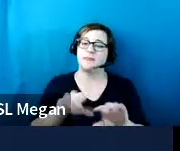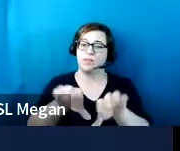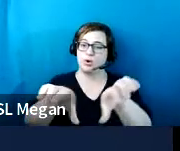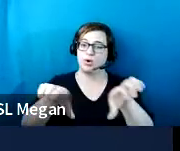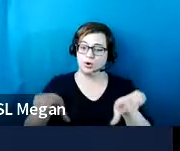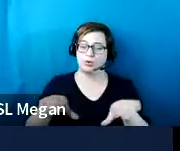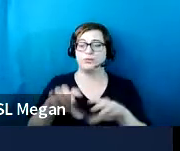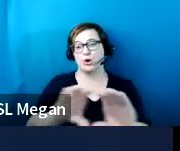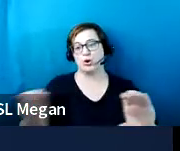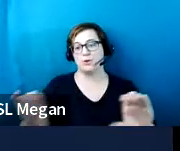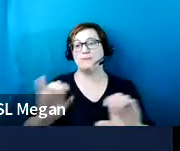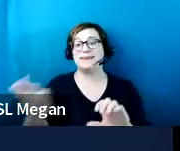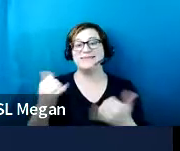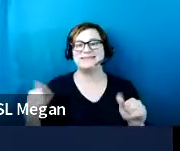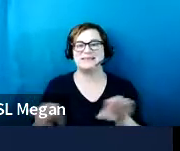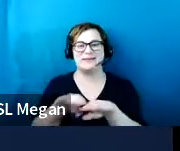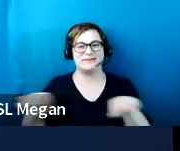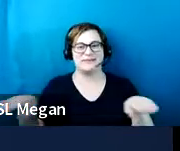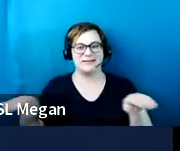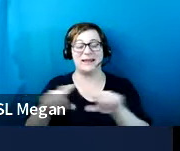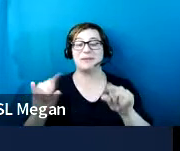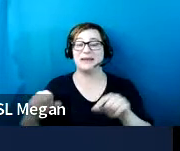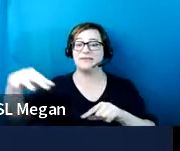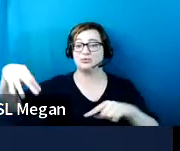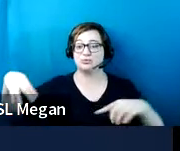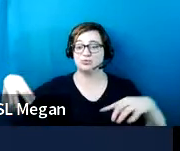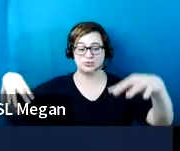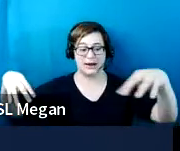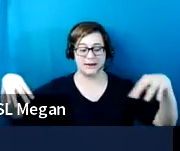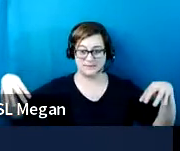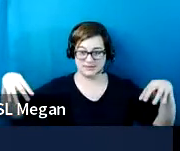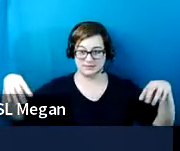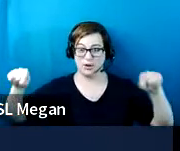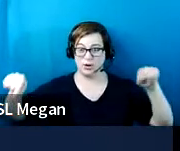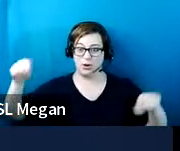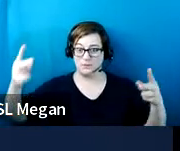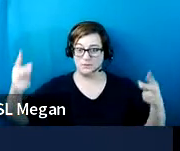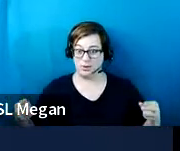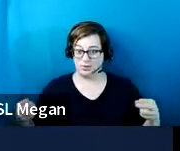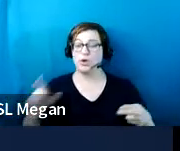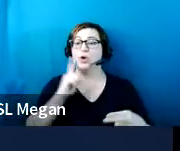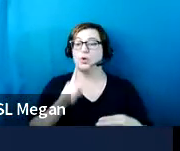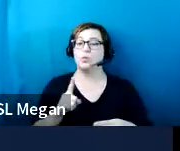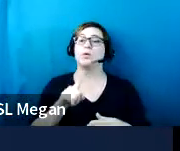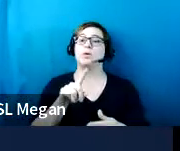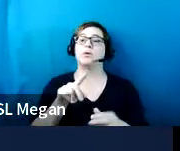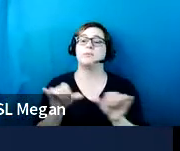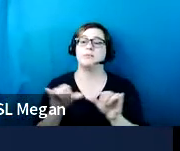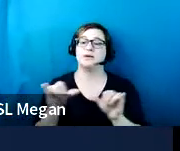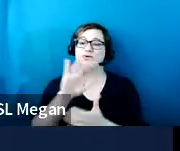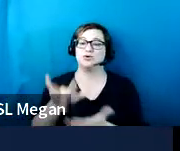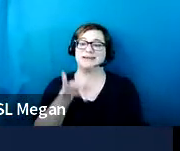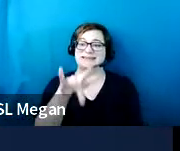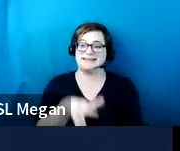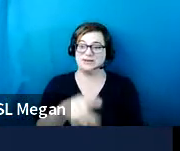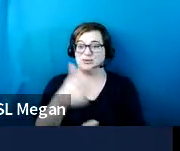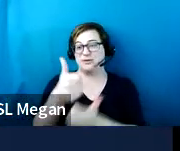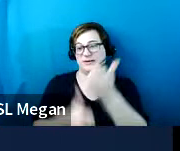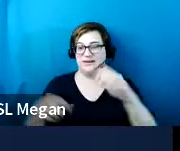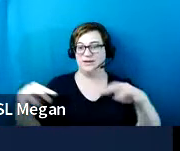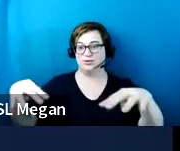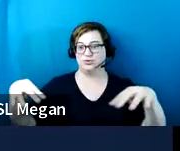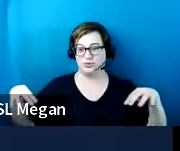Uh, if you have stripes on both sides of the space, then you are measuring to the center line of each stripe.